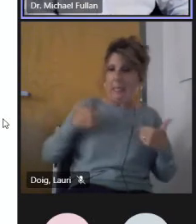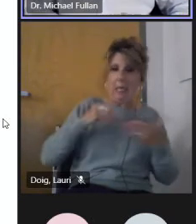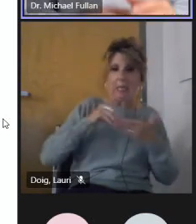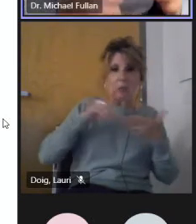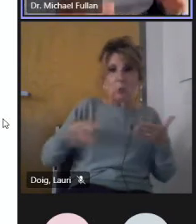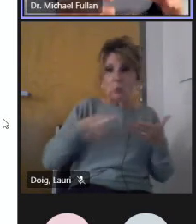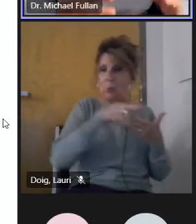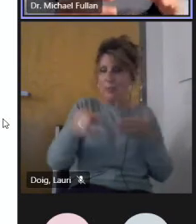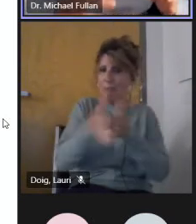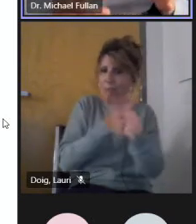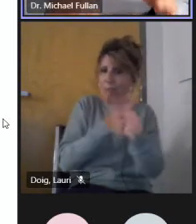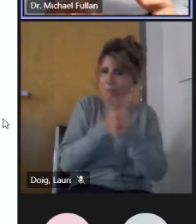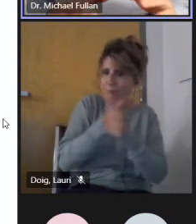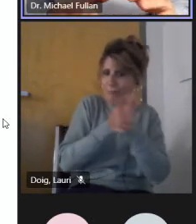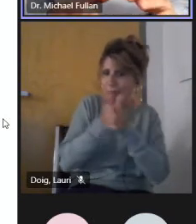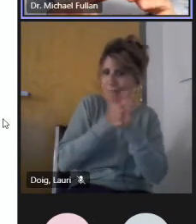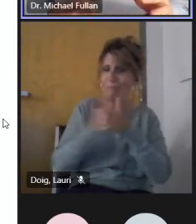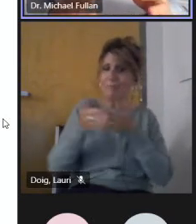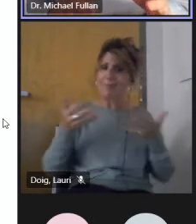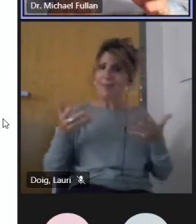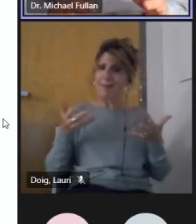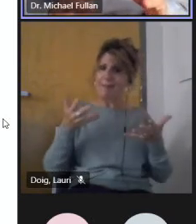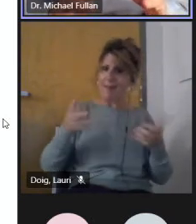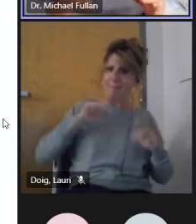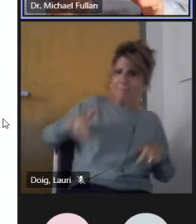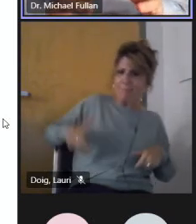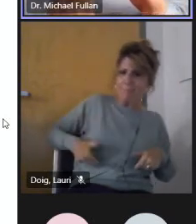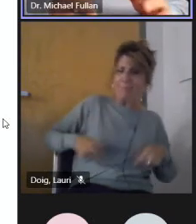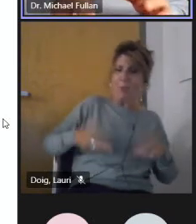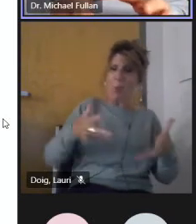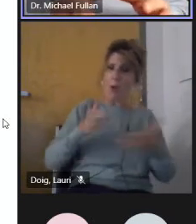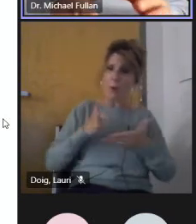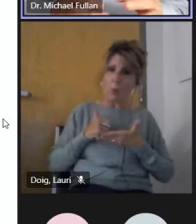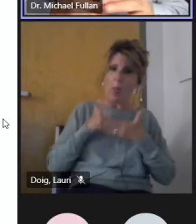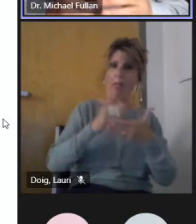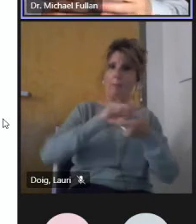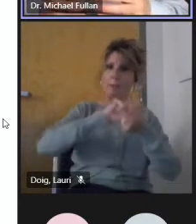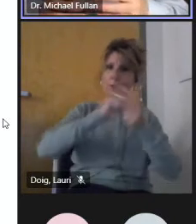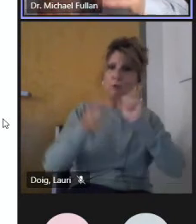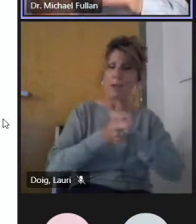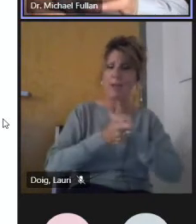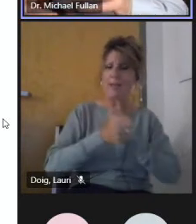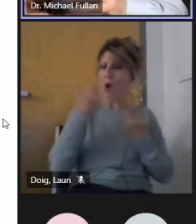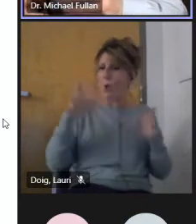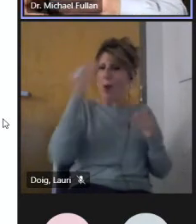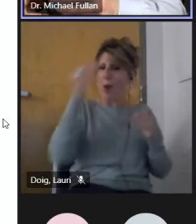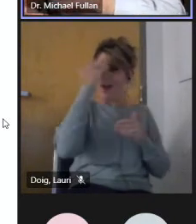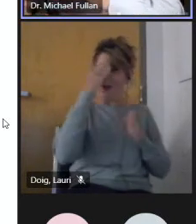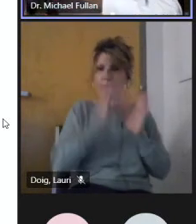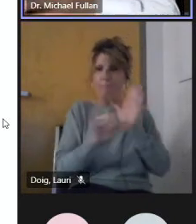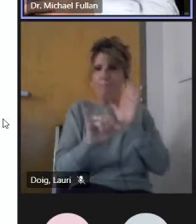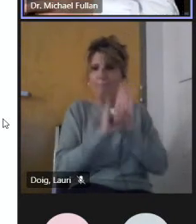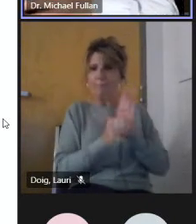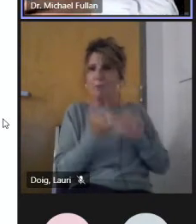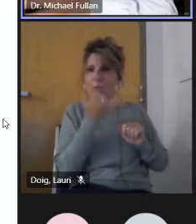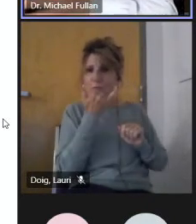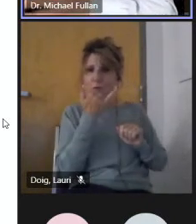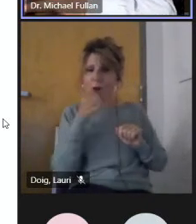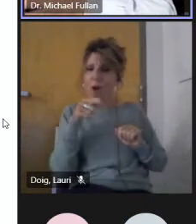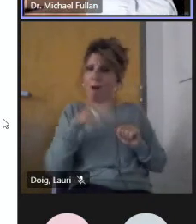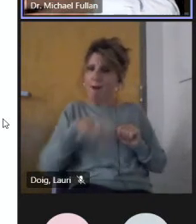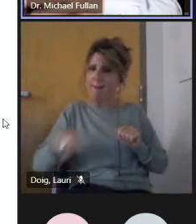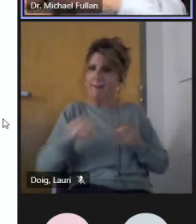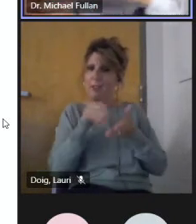change agent, that students have an instinct about what's wrong. They have a desire to be doing